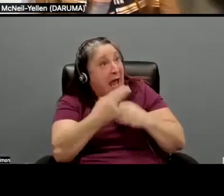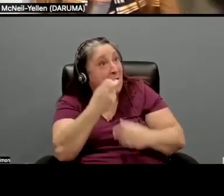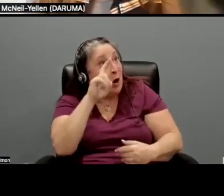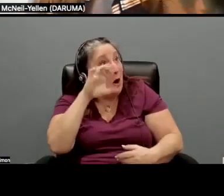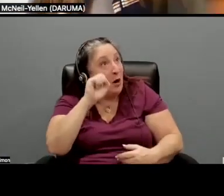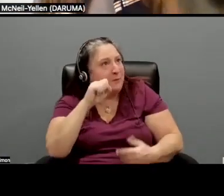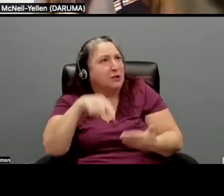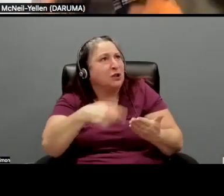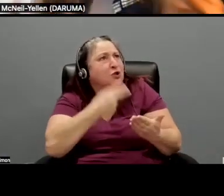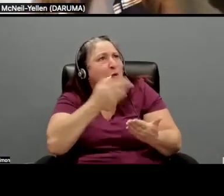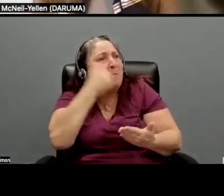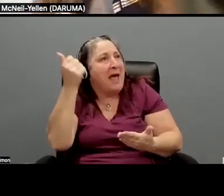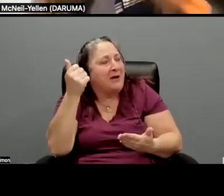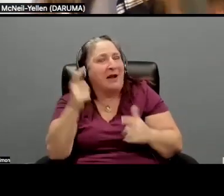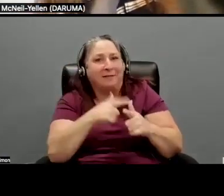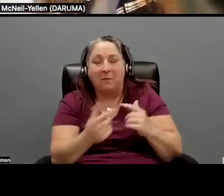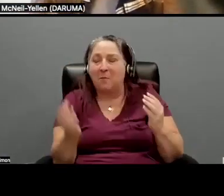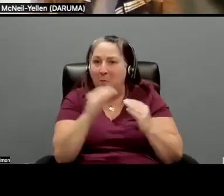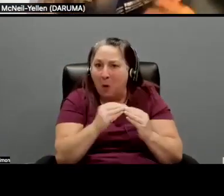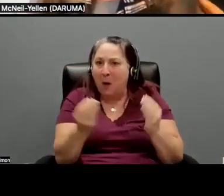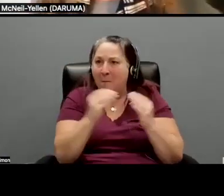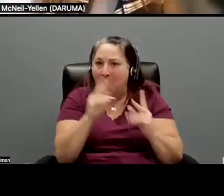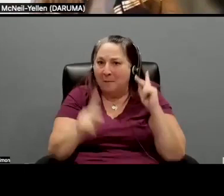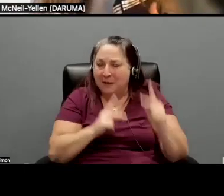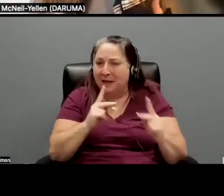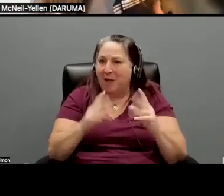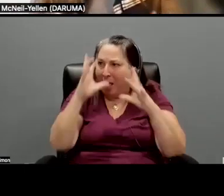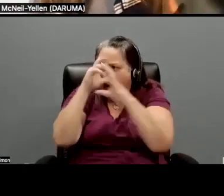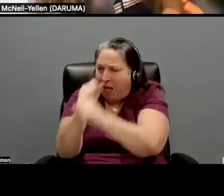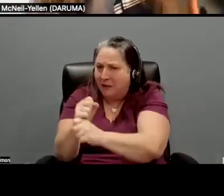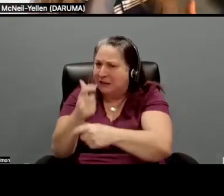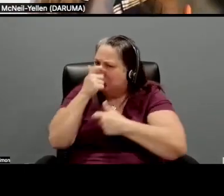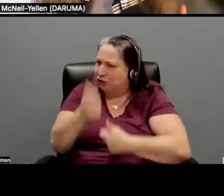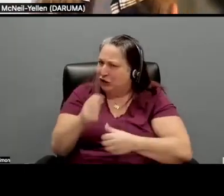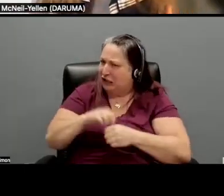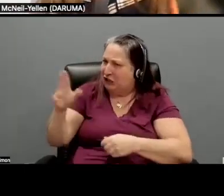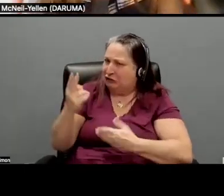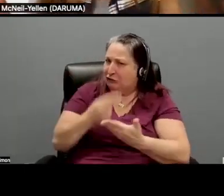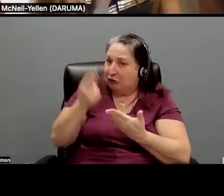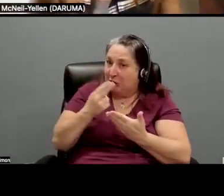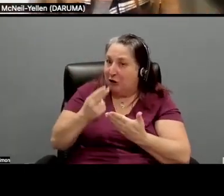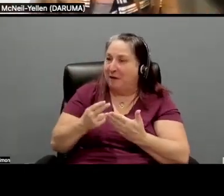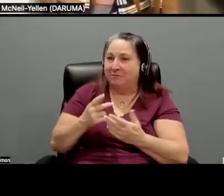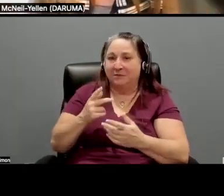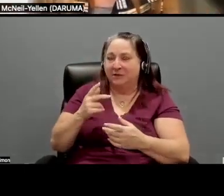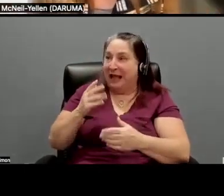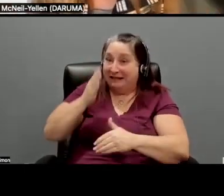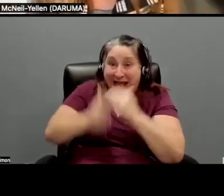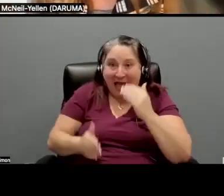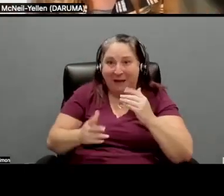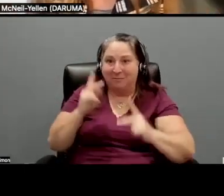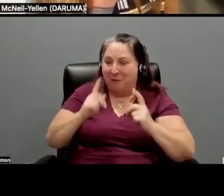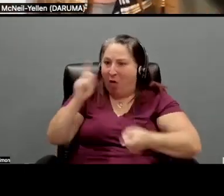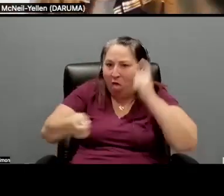better soup. And eventually more and more people get attracted and like they're interested in it. And by the end, they've got this incredible feast for everyone